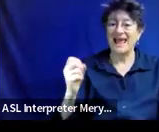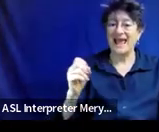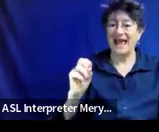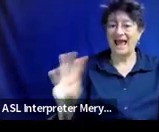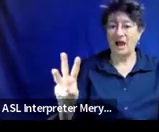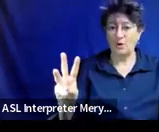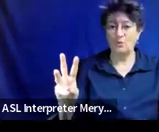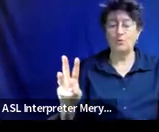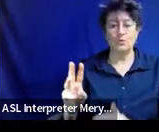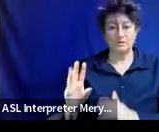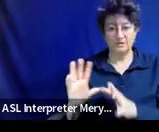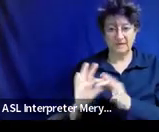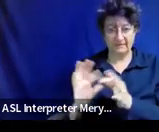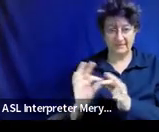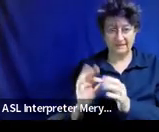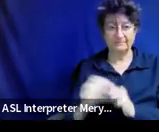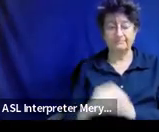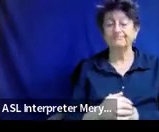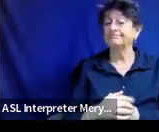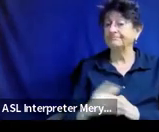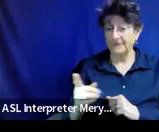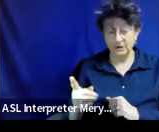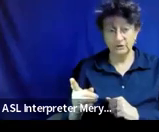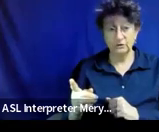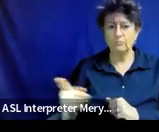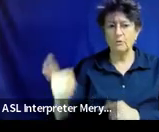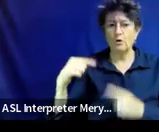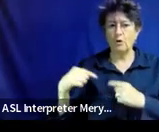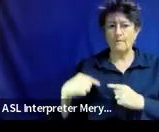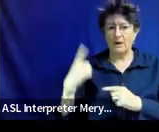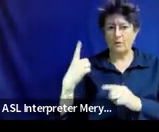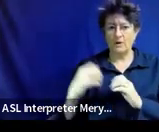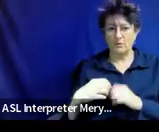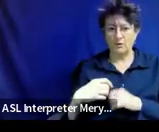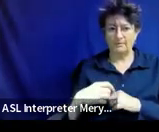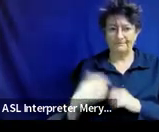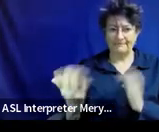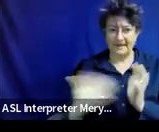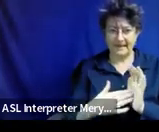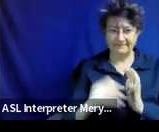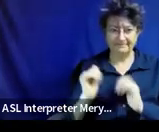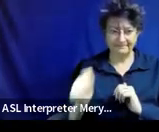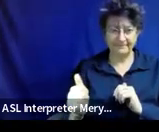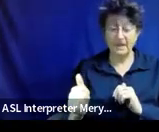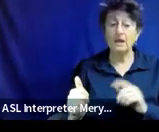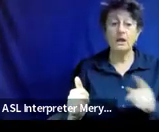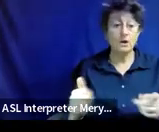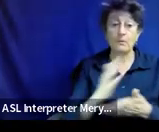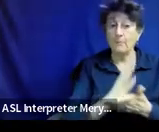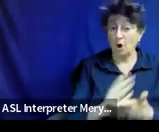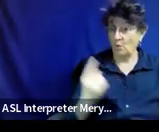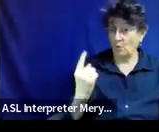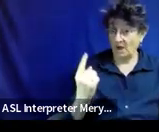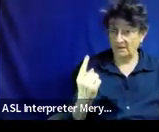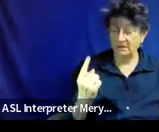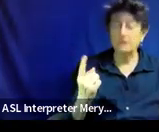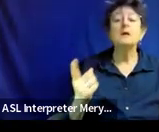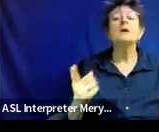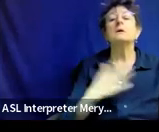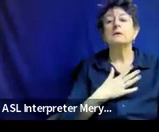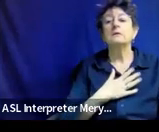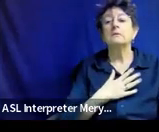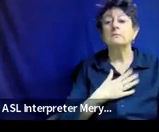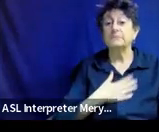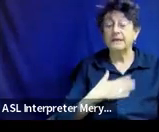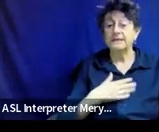part sorry jennifer will you go back one more set one more time thanks um so part one this is where you're to want to identify the